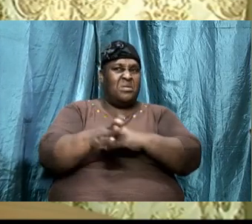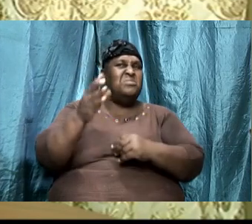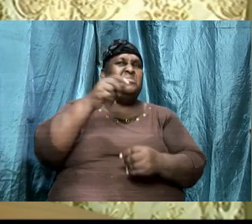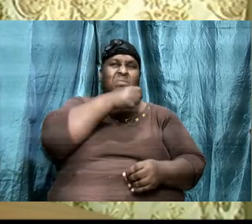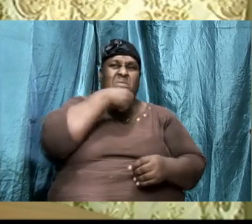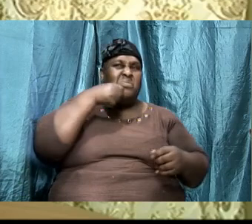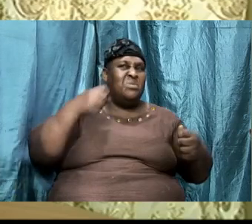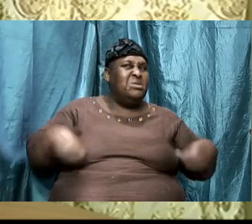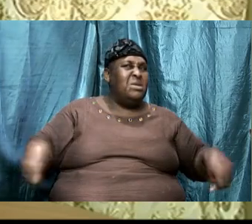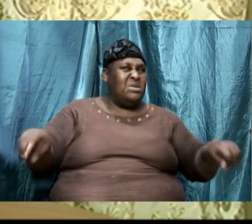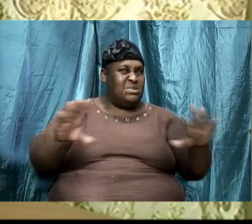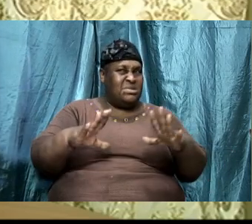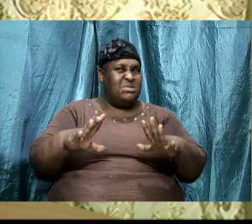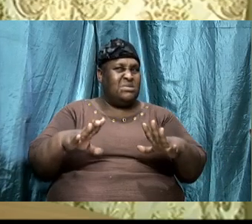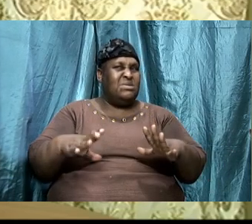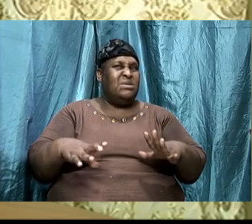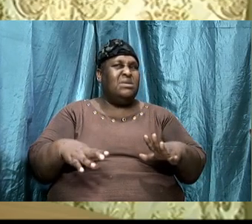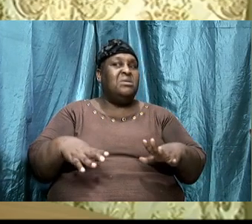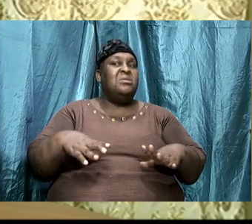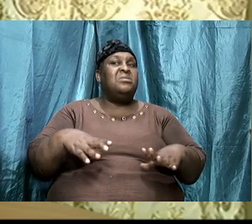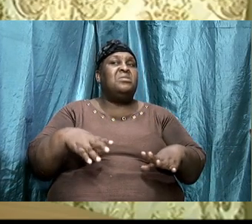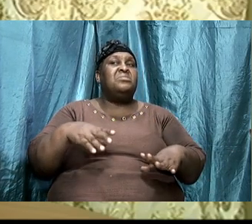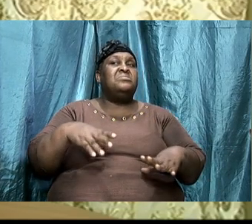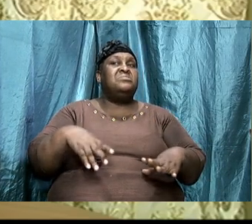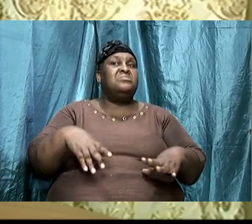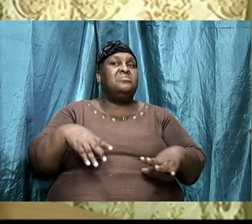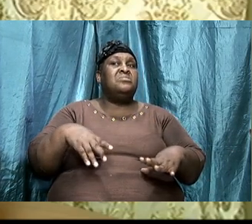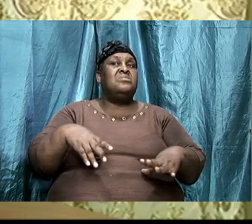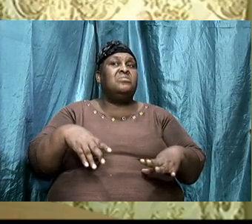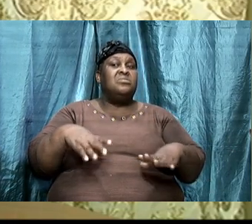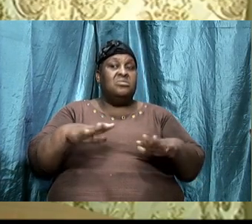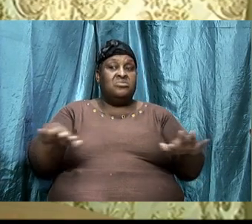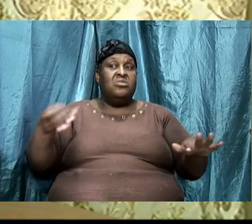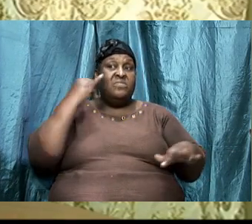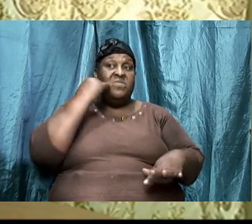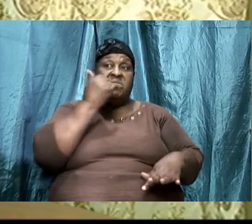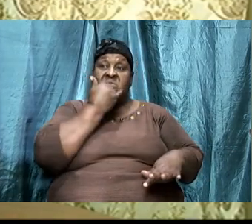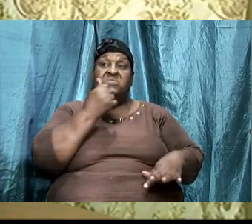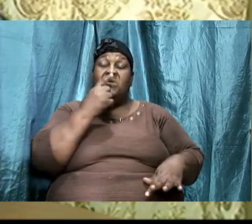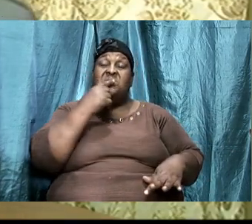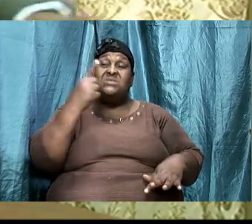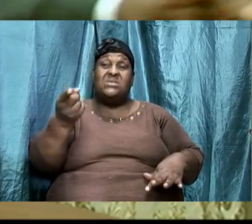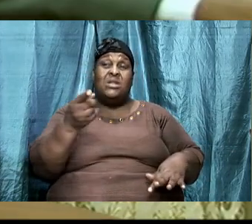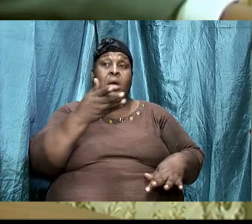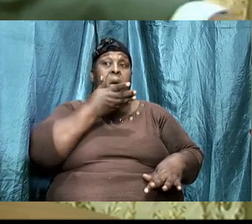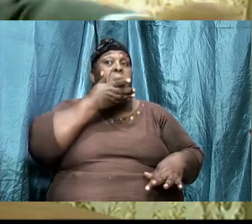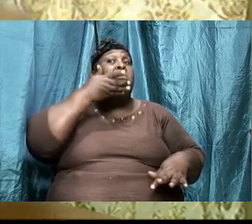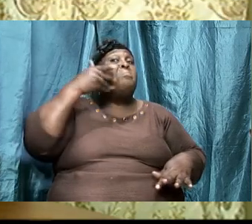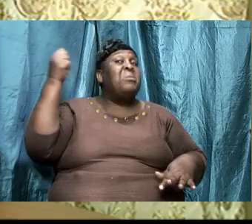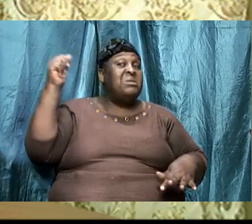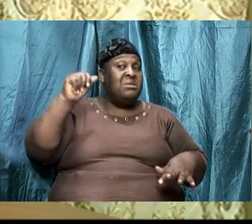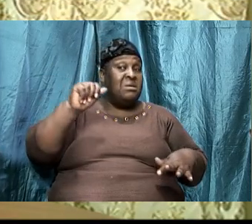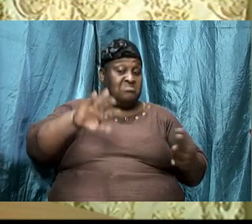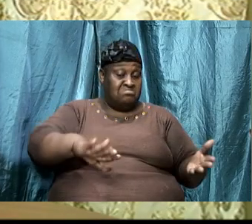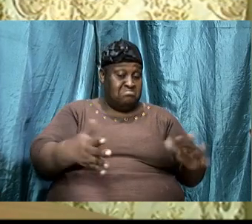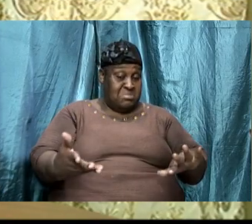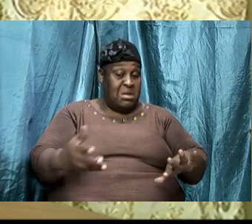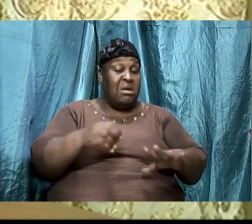Because they said, it was better, that they had died in the wilderness.